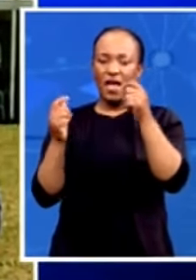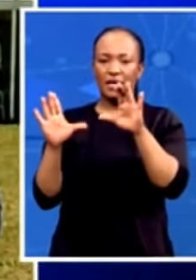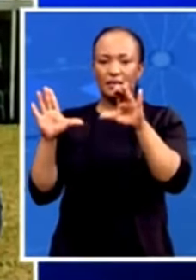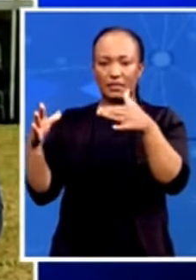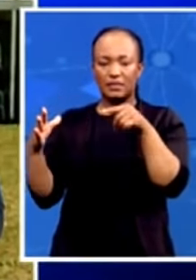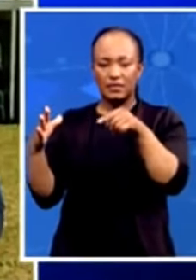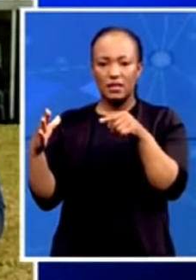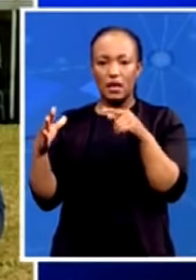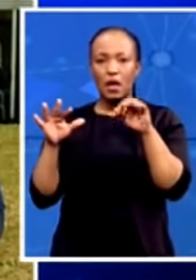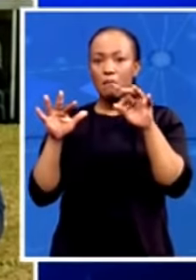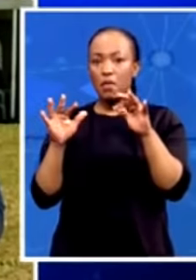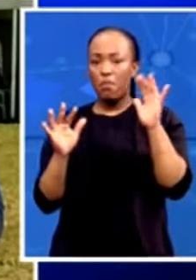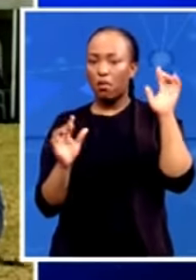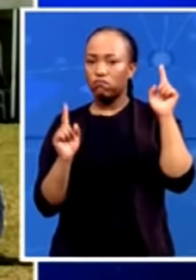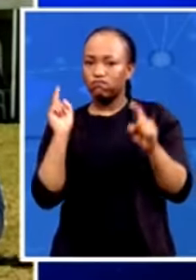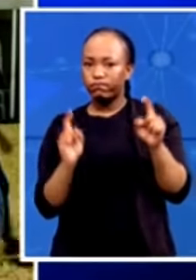already? What's happening?